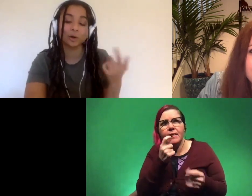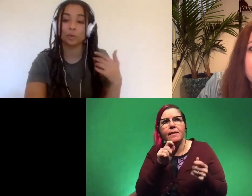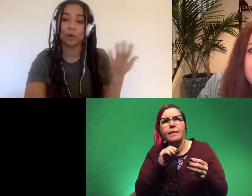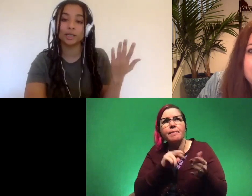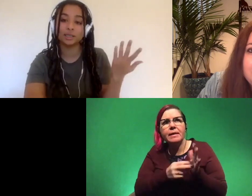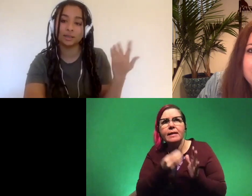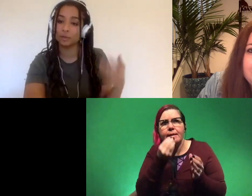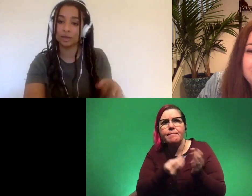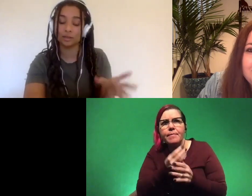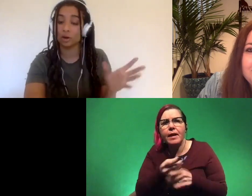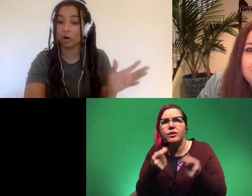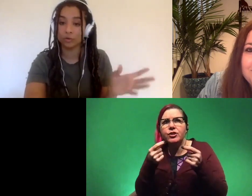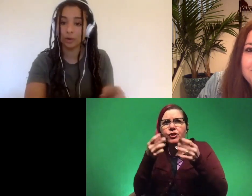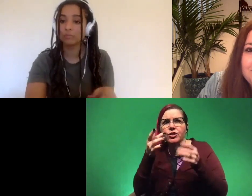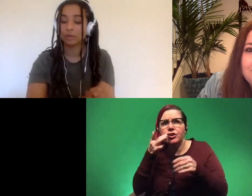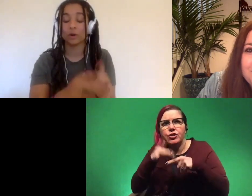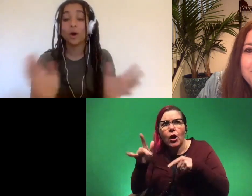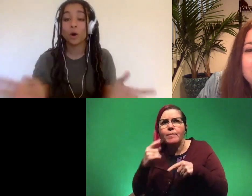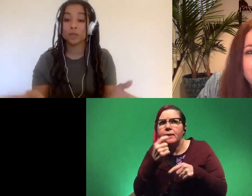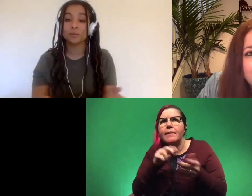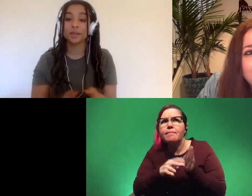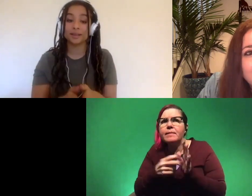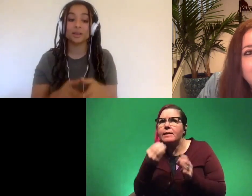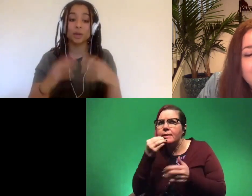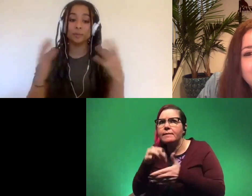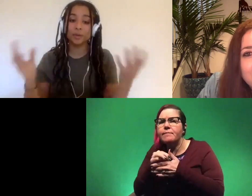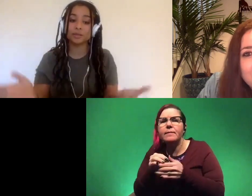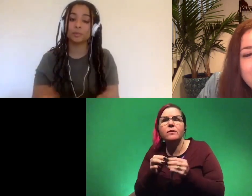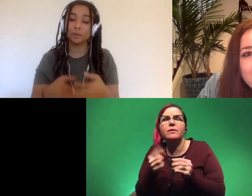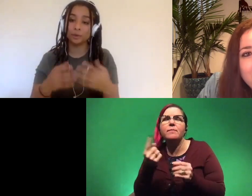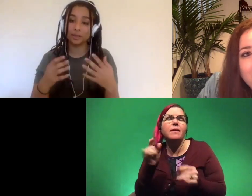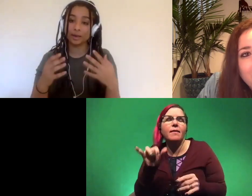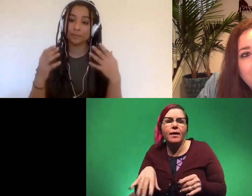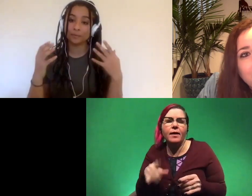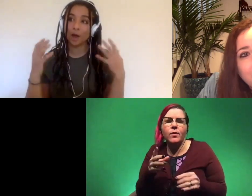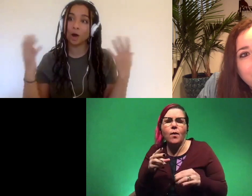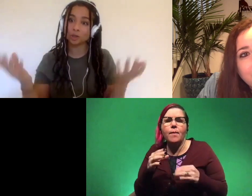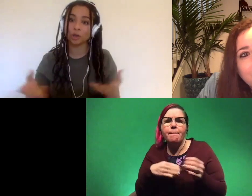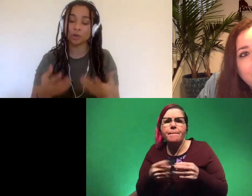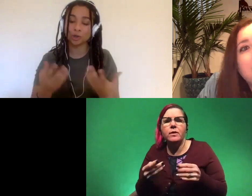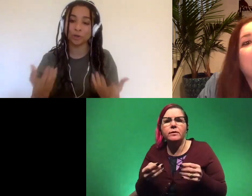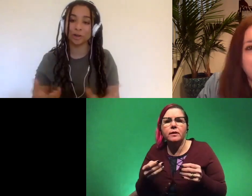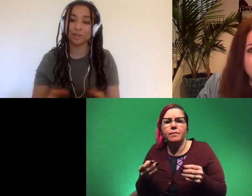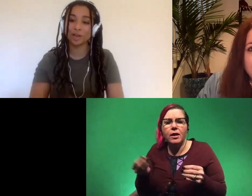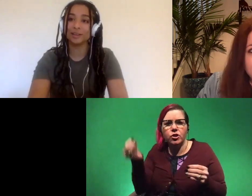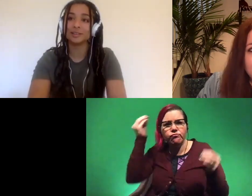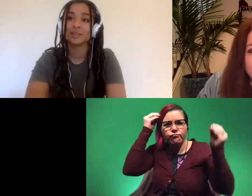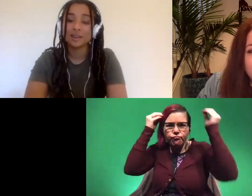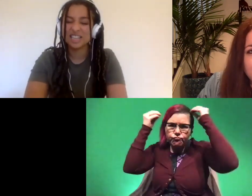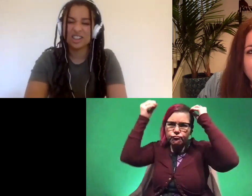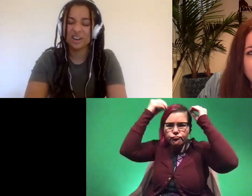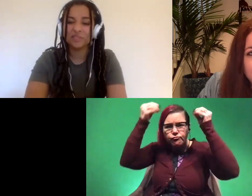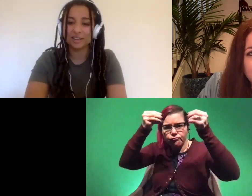eater or pointy teeth mean it's a carnivore you know or something like that so that builds up people's like osteological knowledge and